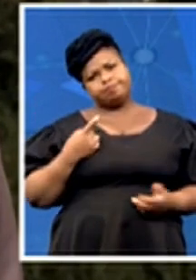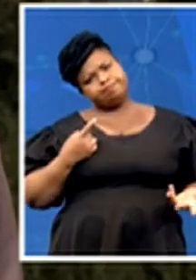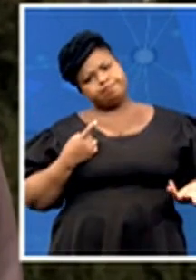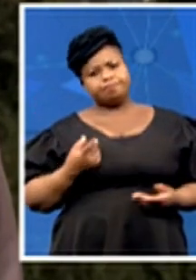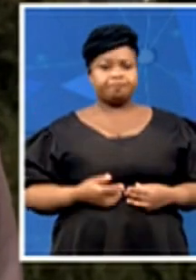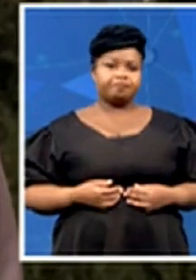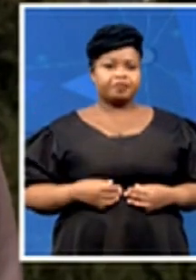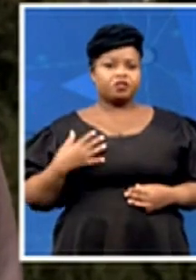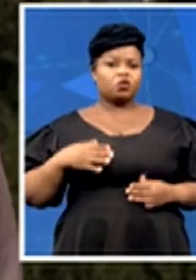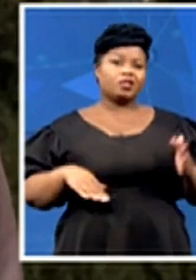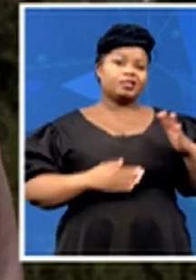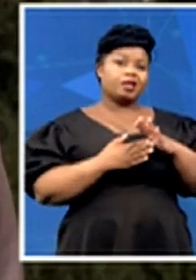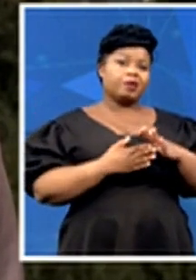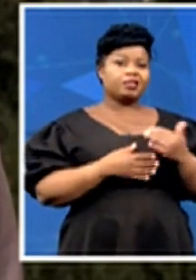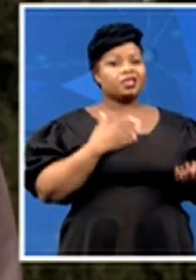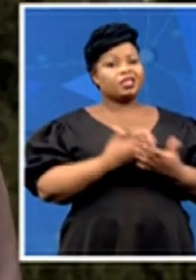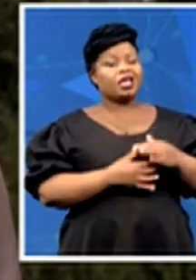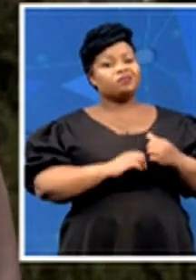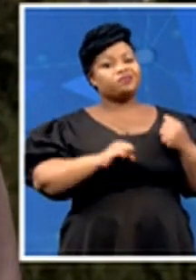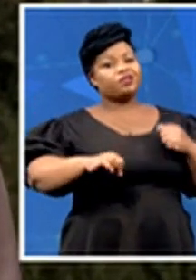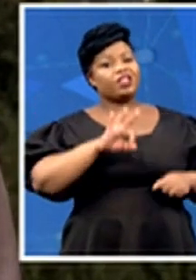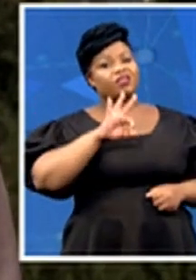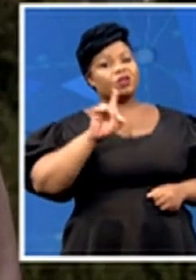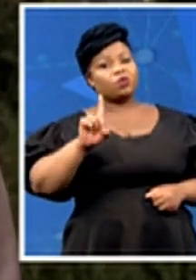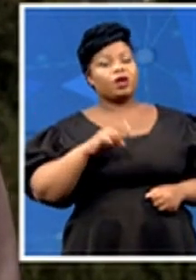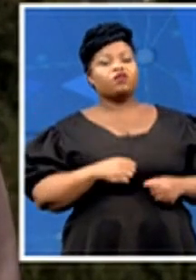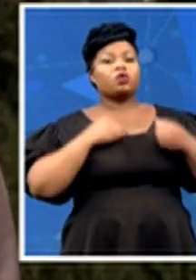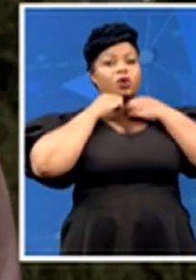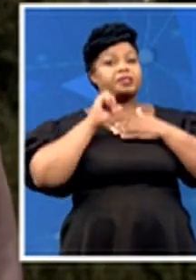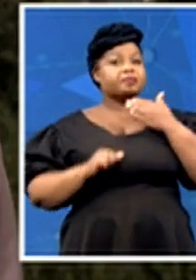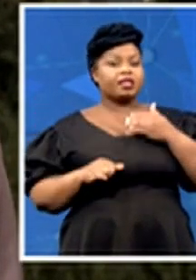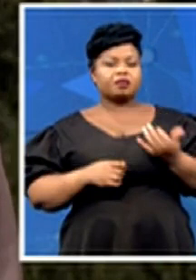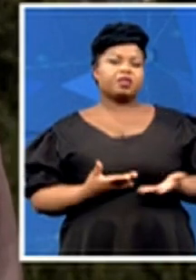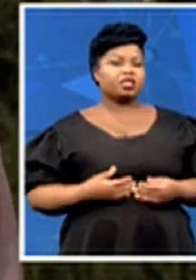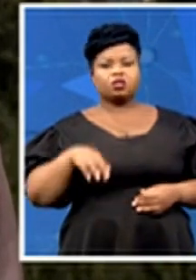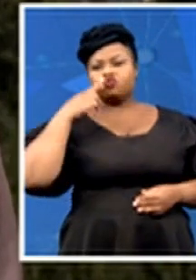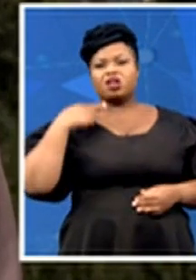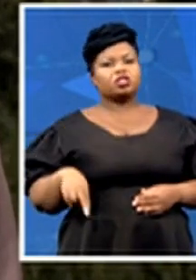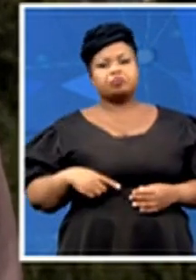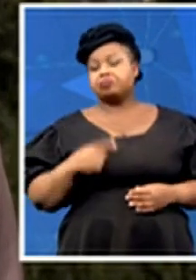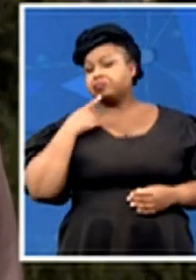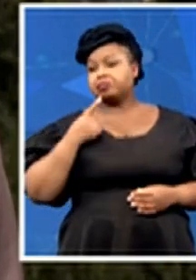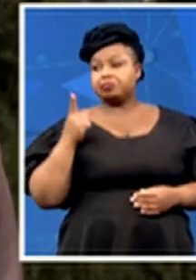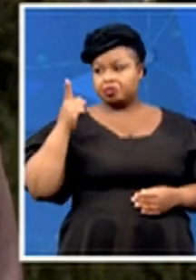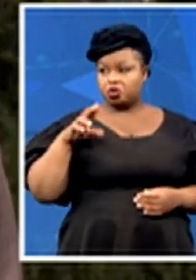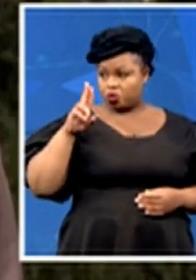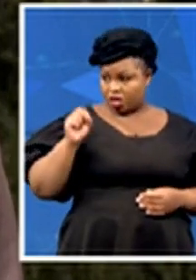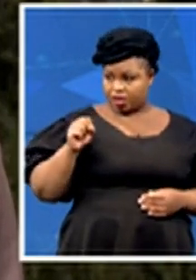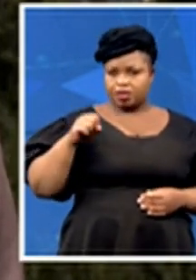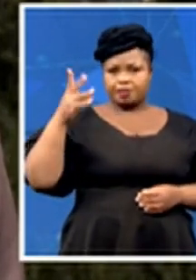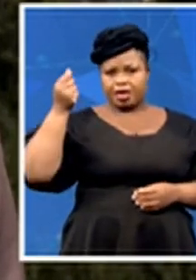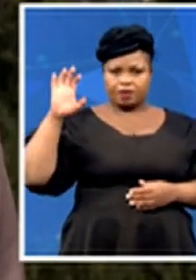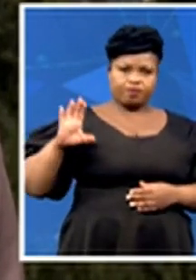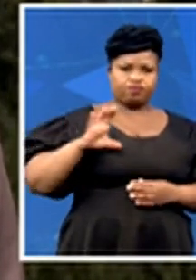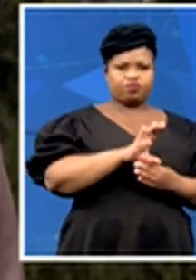this august 31st deadline for evacuation russia put forward that the united states should release funds it's withheld from afghanistan to help